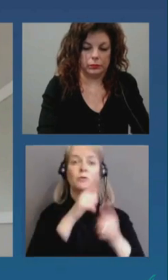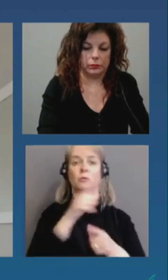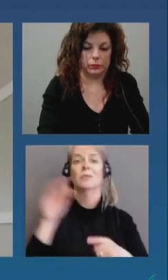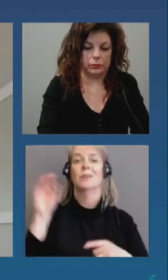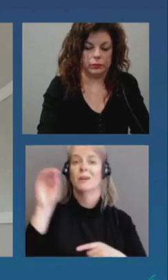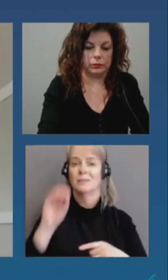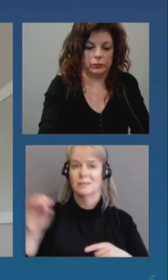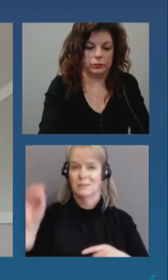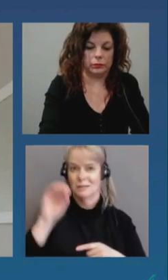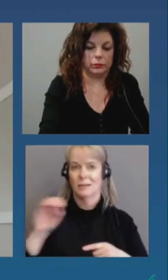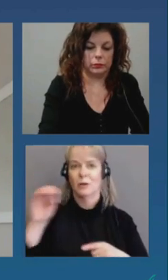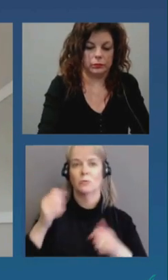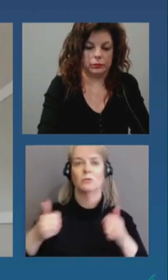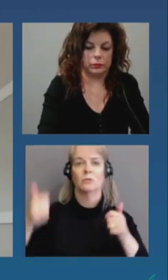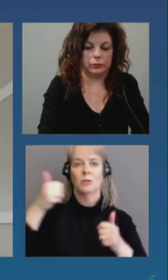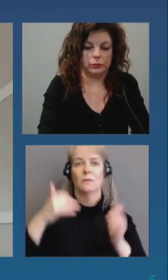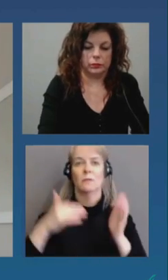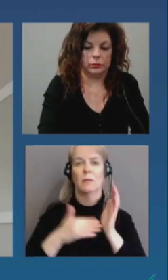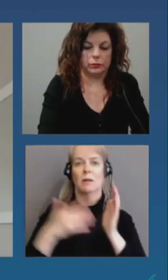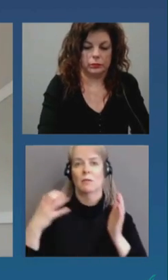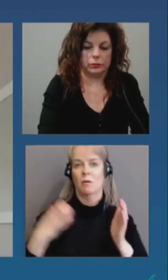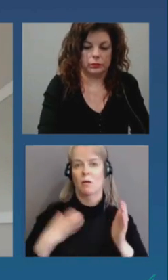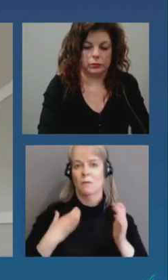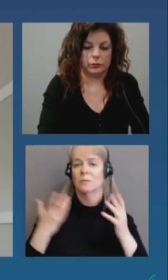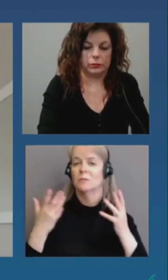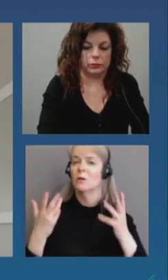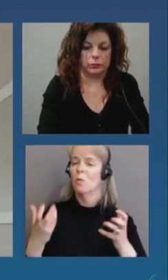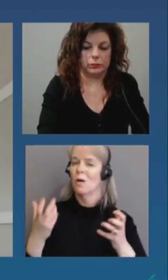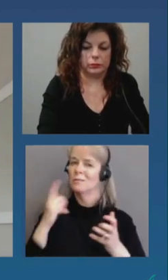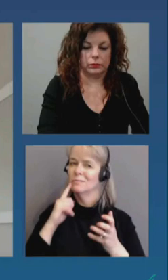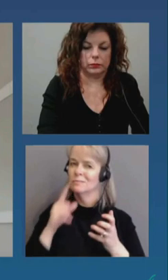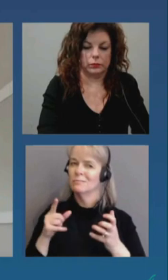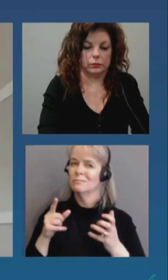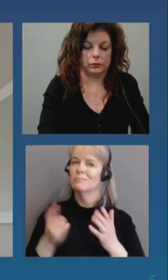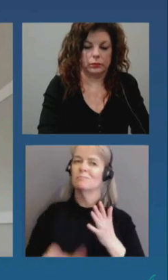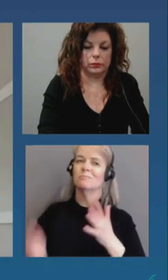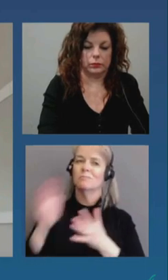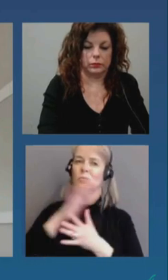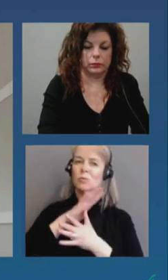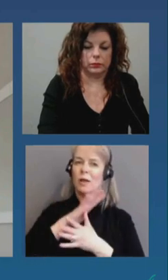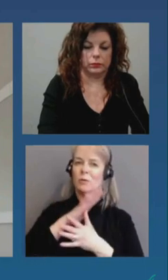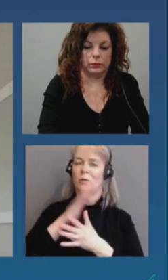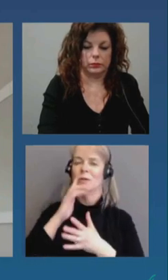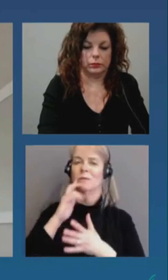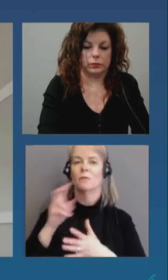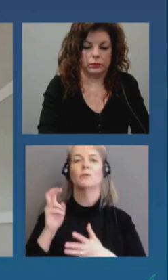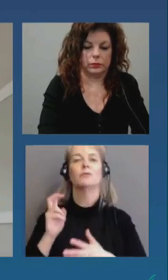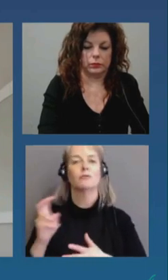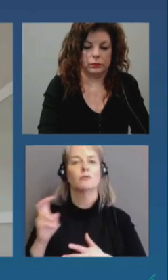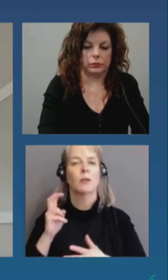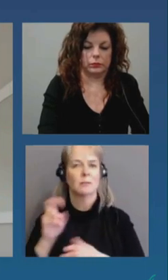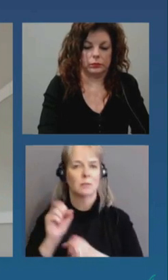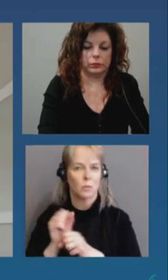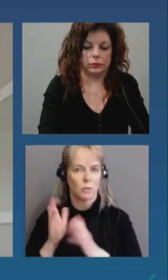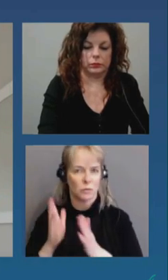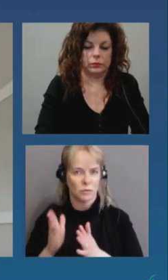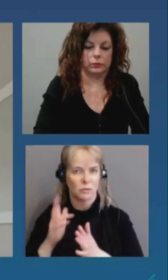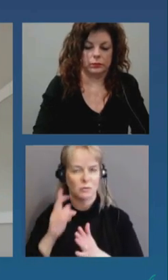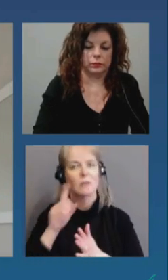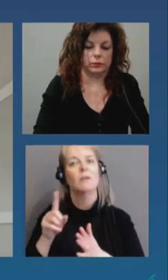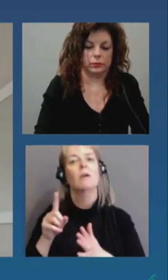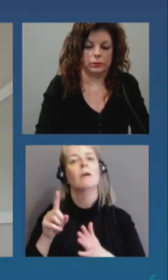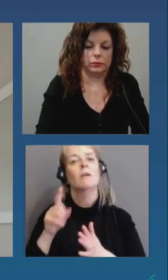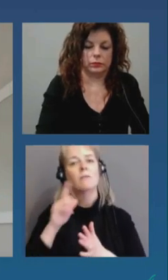transit workers are put into consideration for uh priority in the vaccine sequencing is that